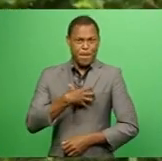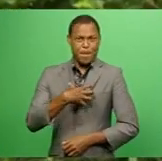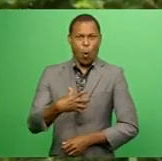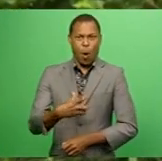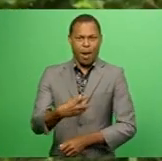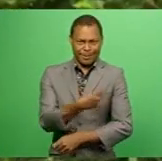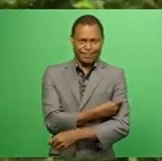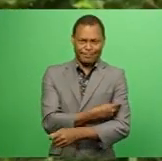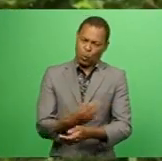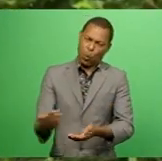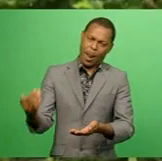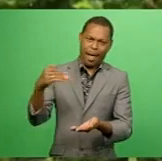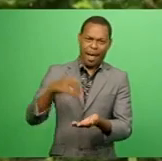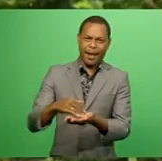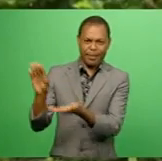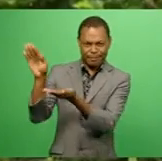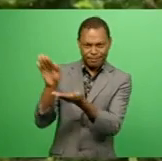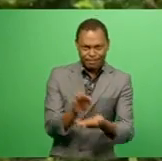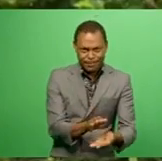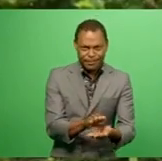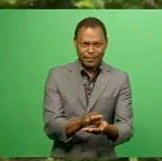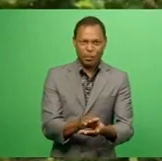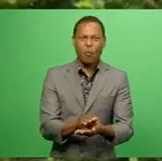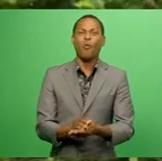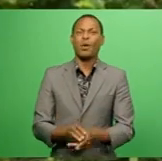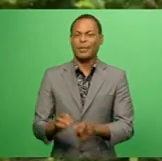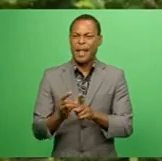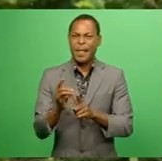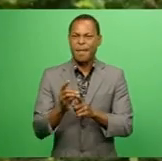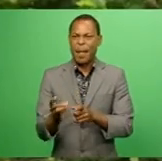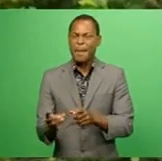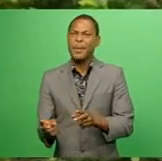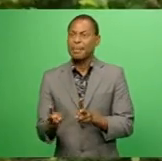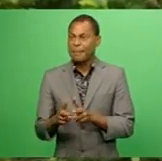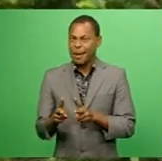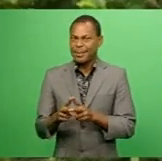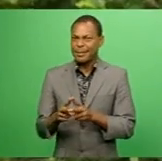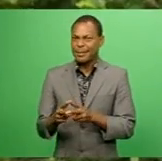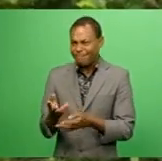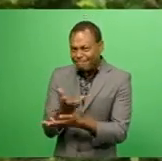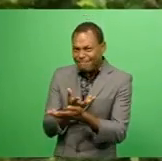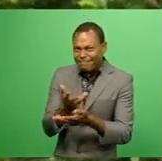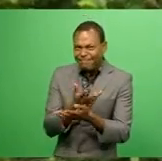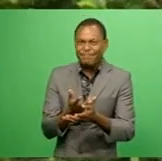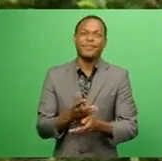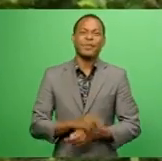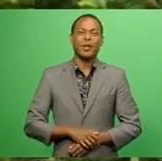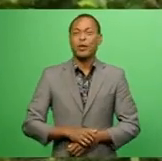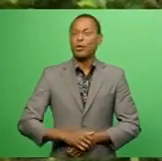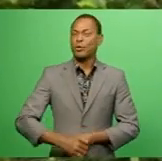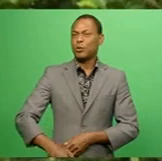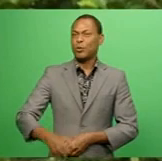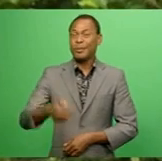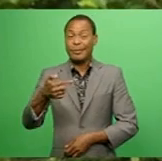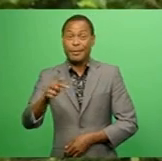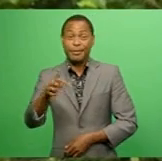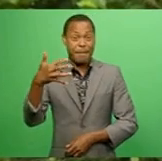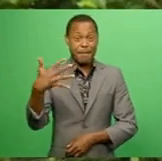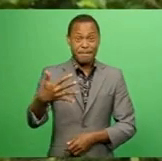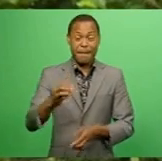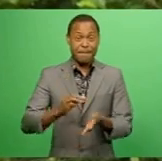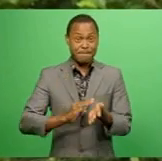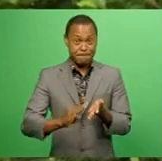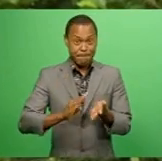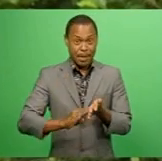months as Fiji works with development partners to procure the drugs. A combined $75 million has been set aside in the